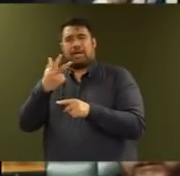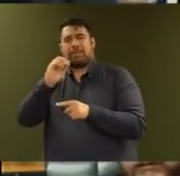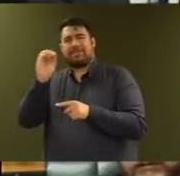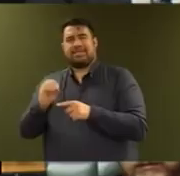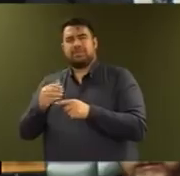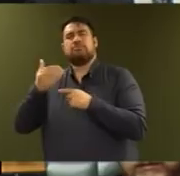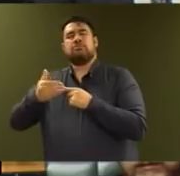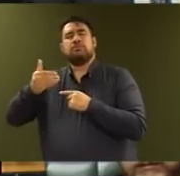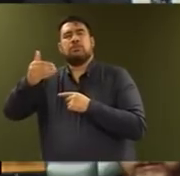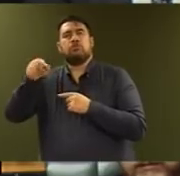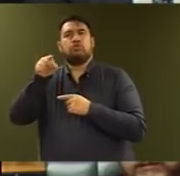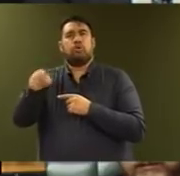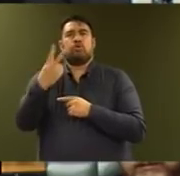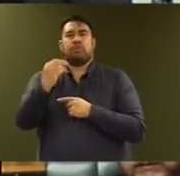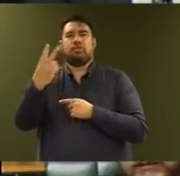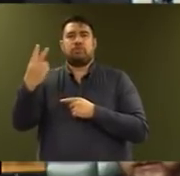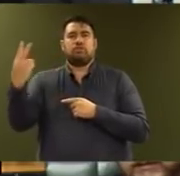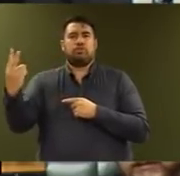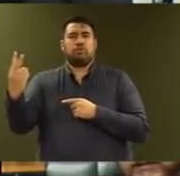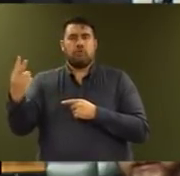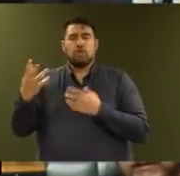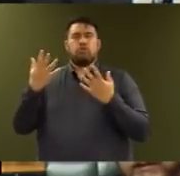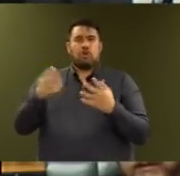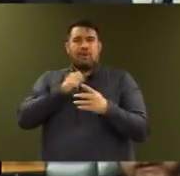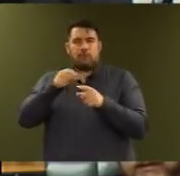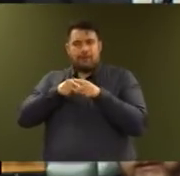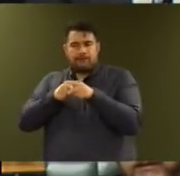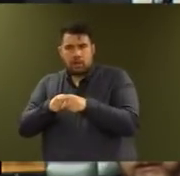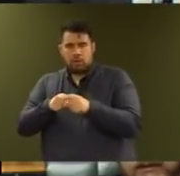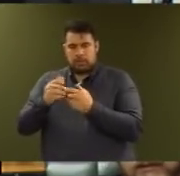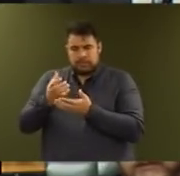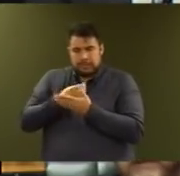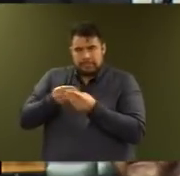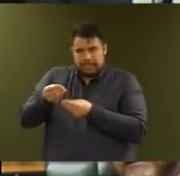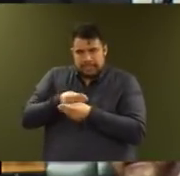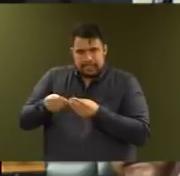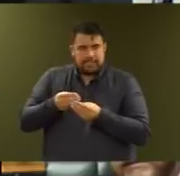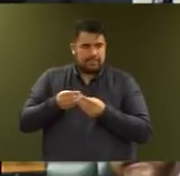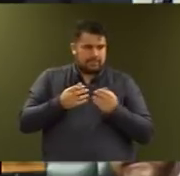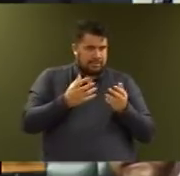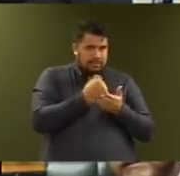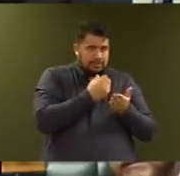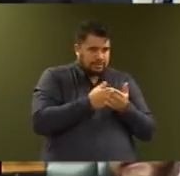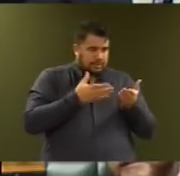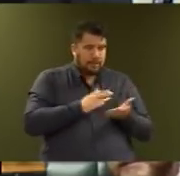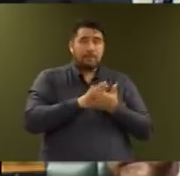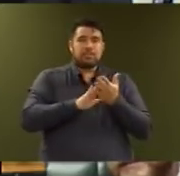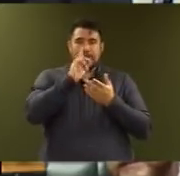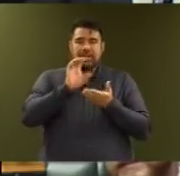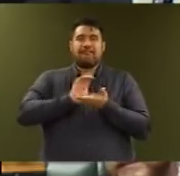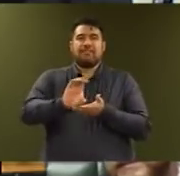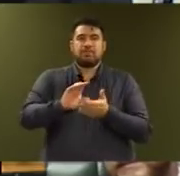2022. Keeping to these rules allows us to make significant and sustained investments in our future.